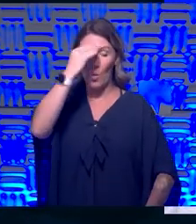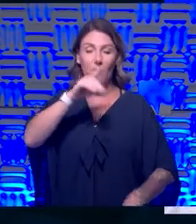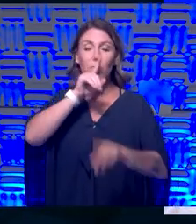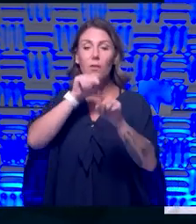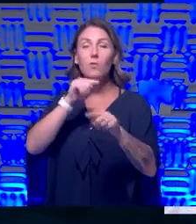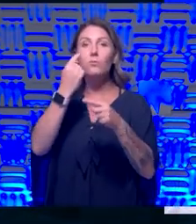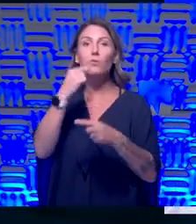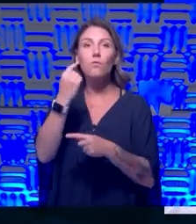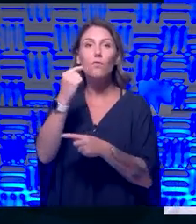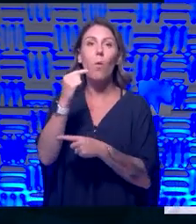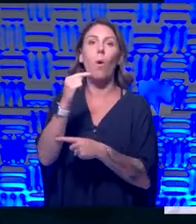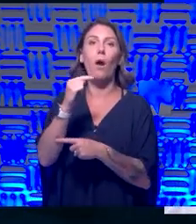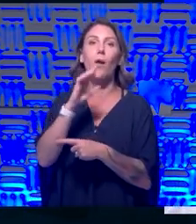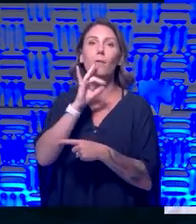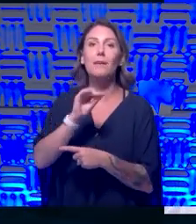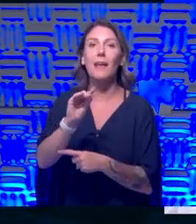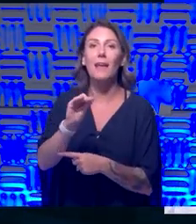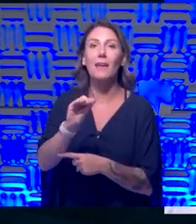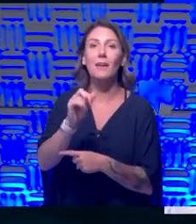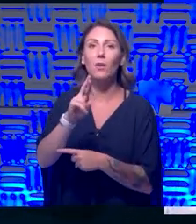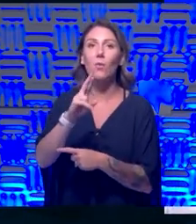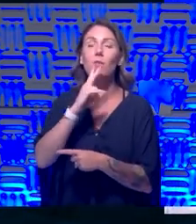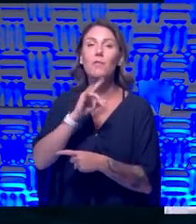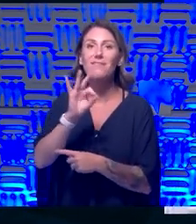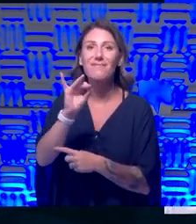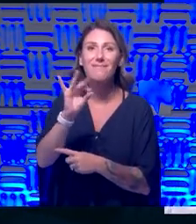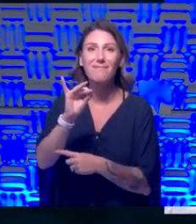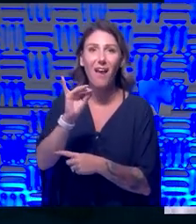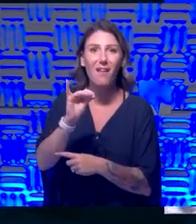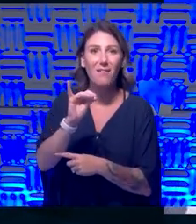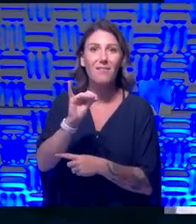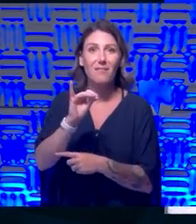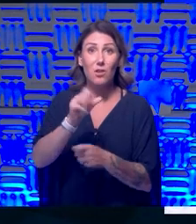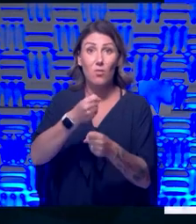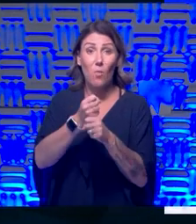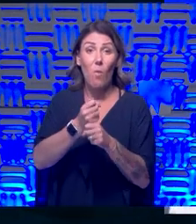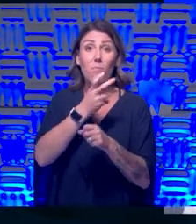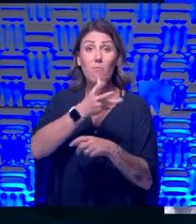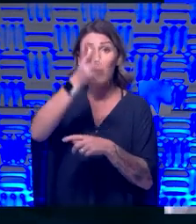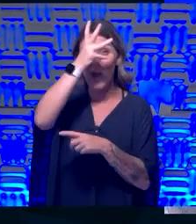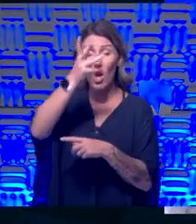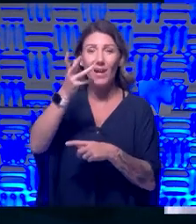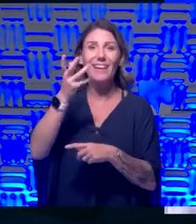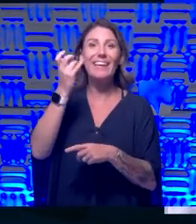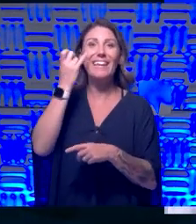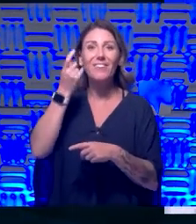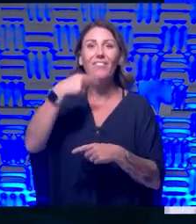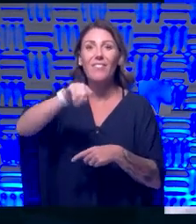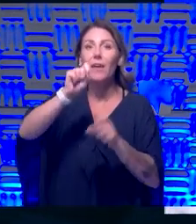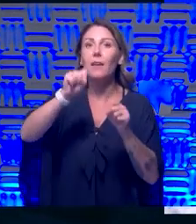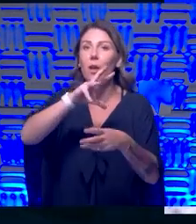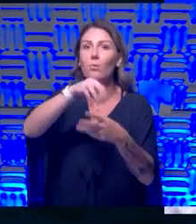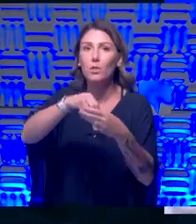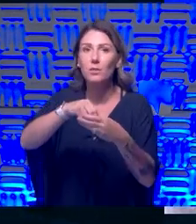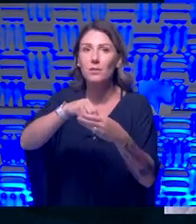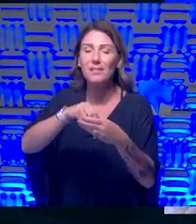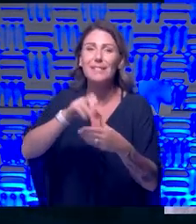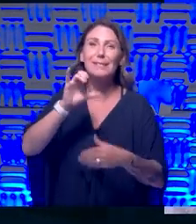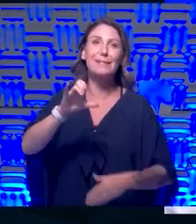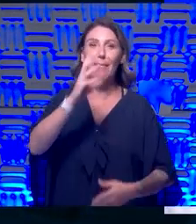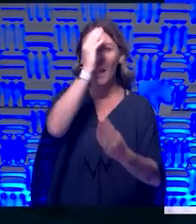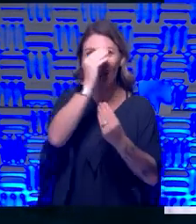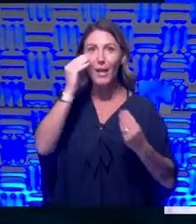90 year old grandparent. That's something they should be involved with you in the conversation, as long as they can participate. I mean, that's kind of like informed consent.